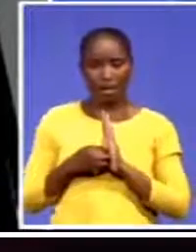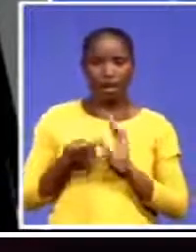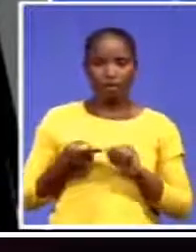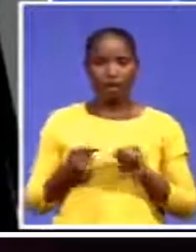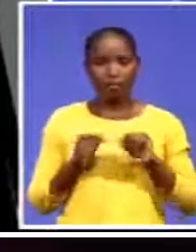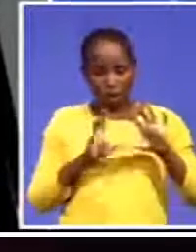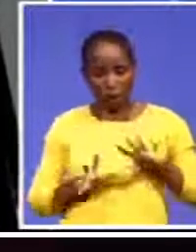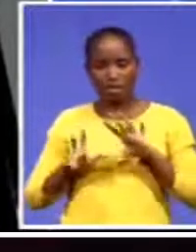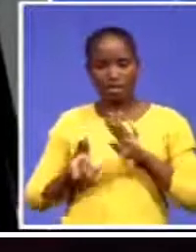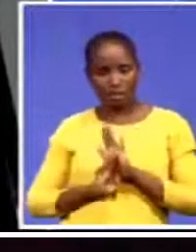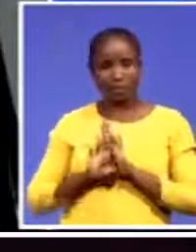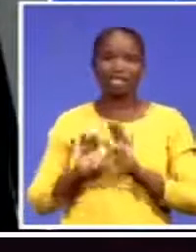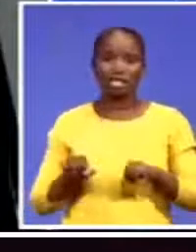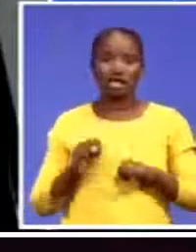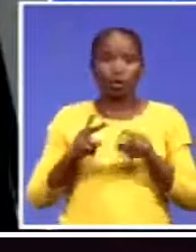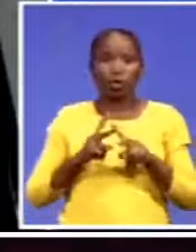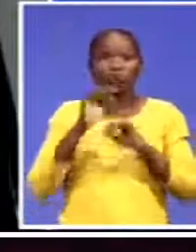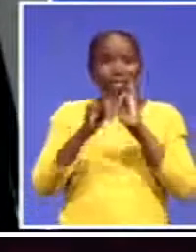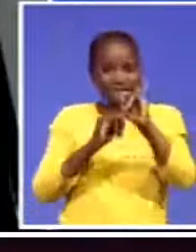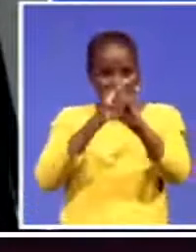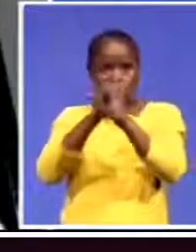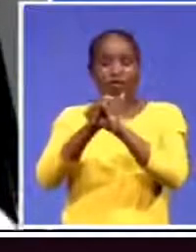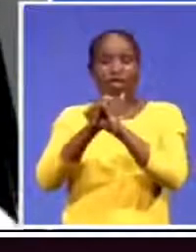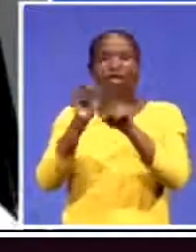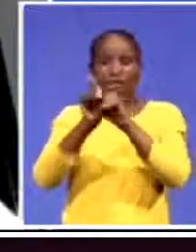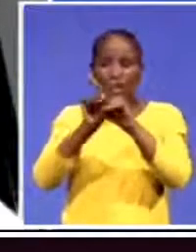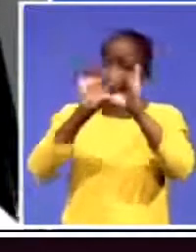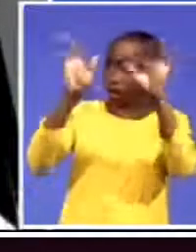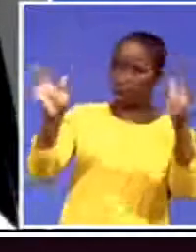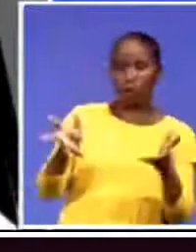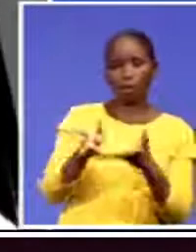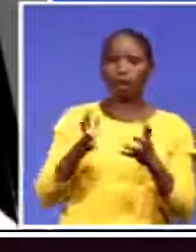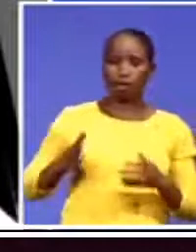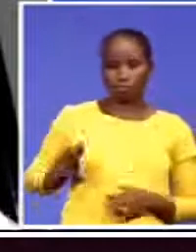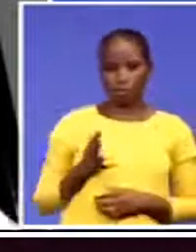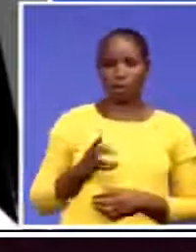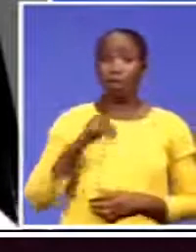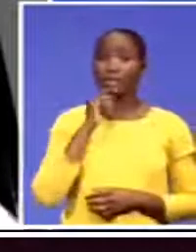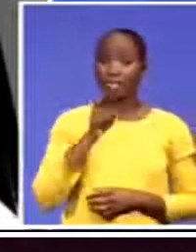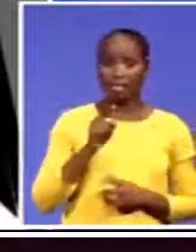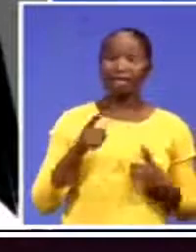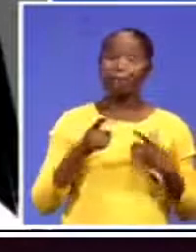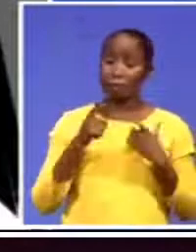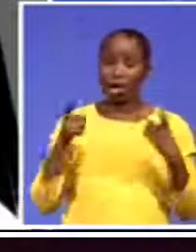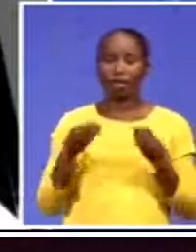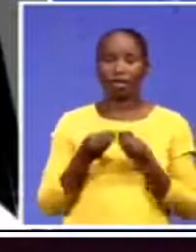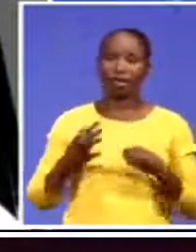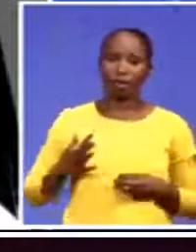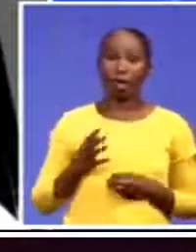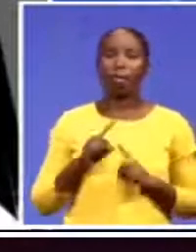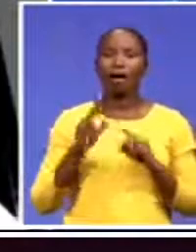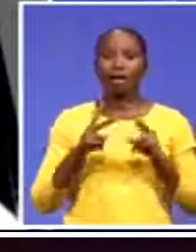as the rest of the globe. And I think that's one of the big realizations that we're seeing. But the reality is also that there are some